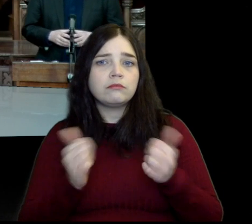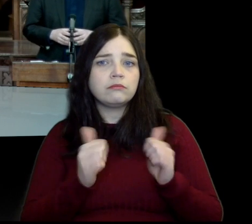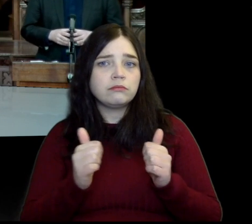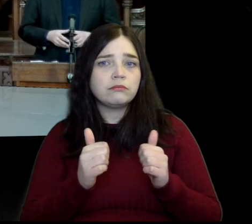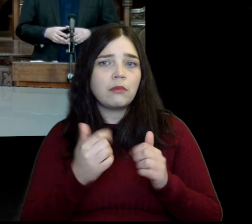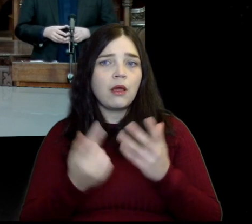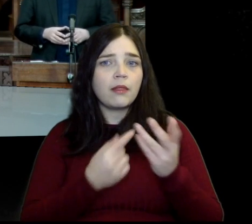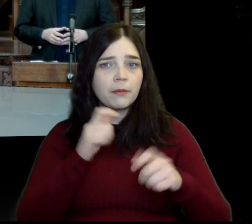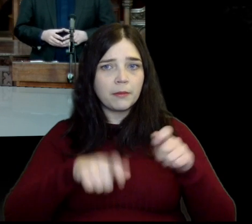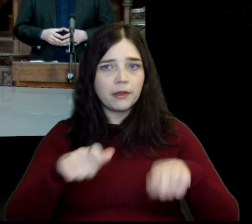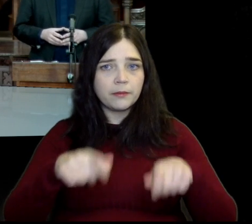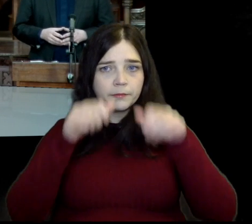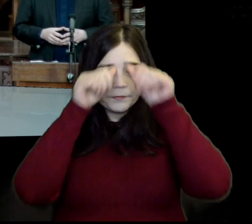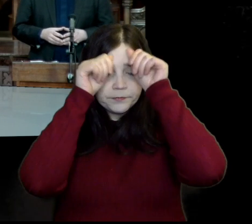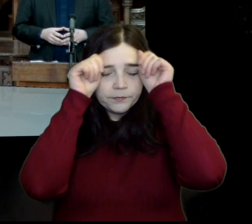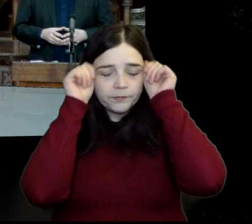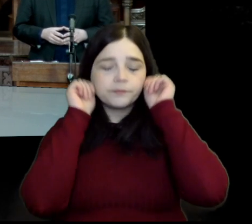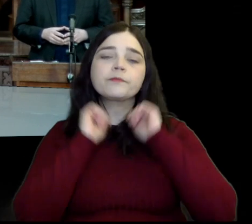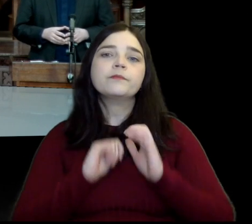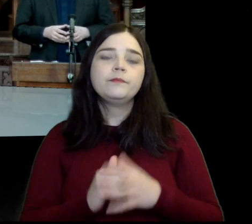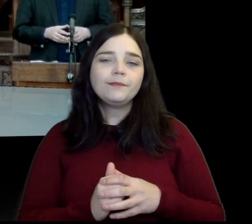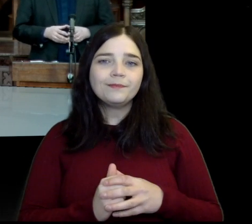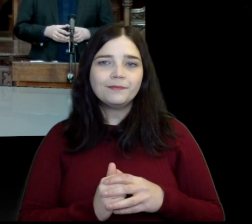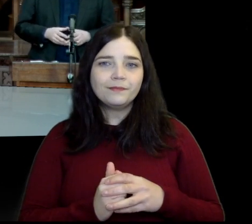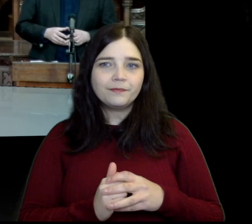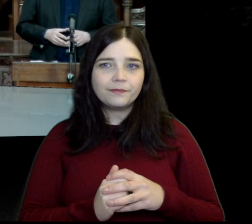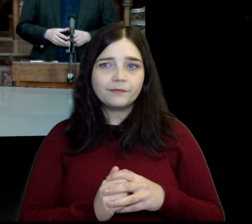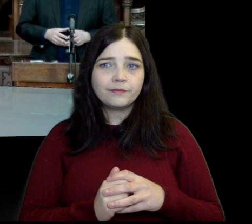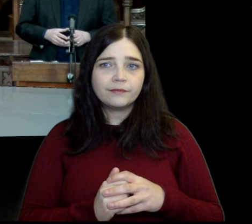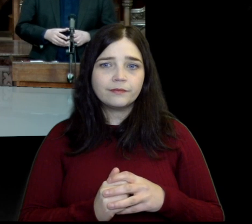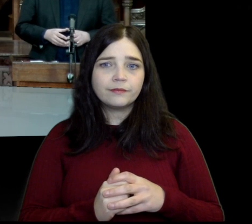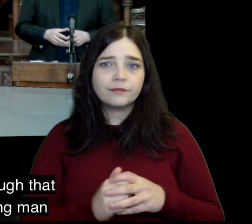to depend on someone else